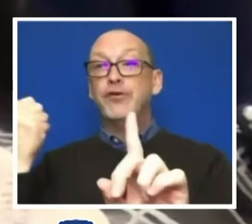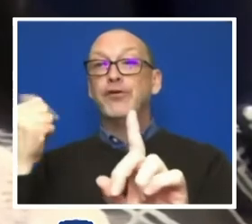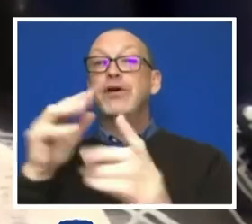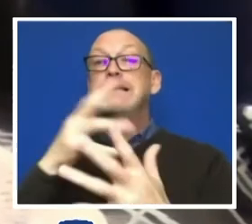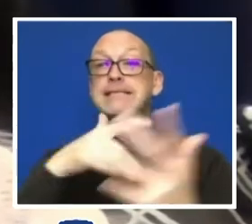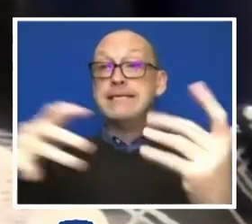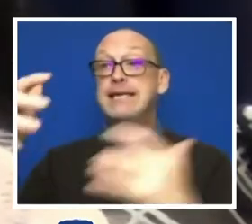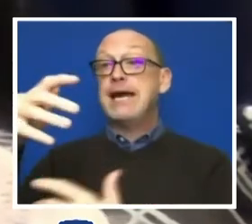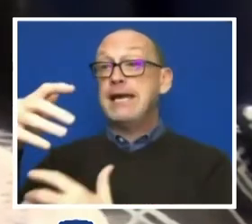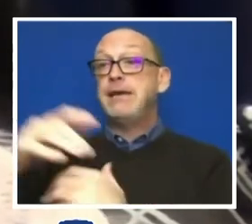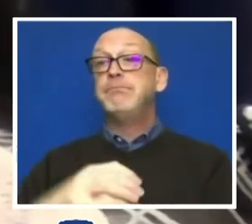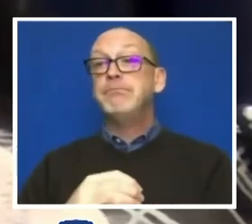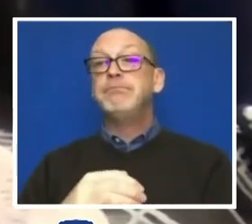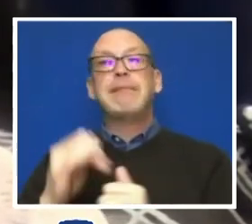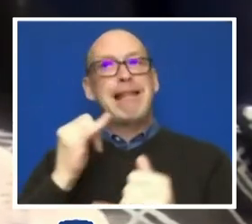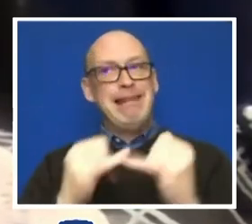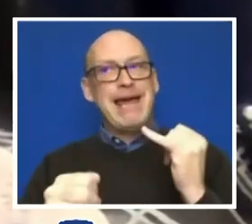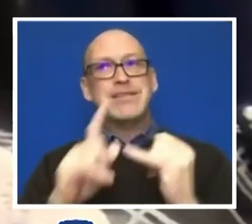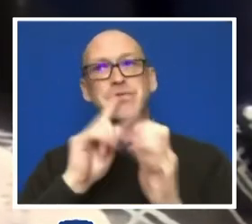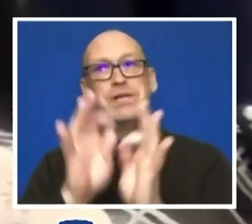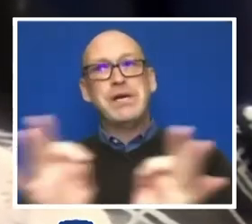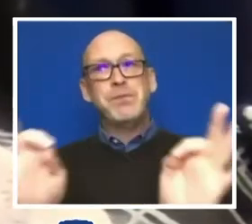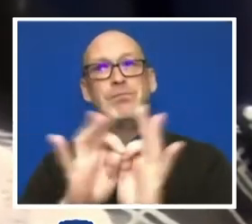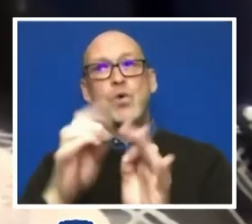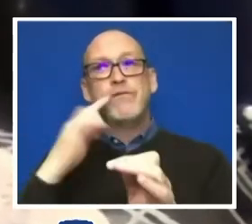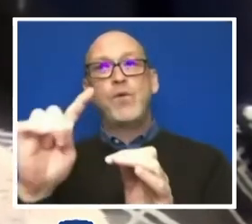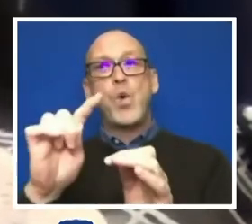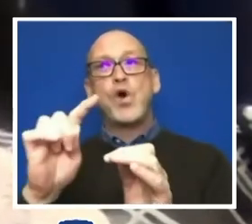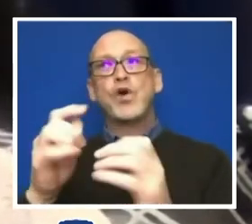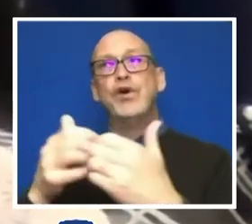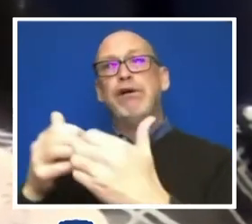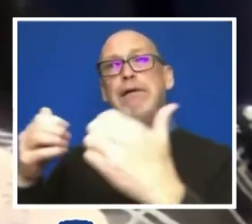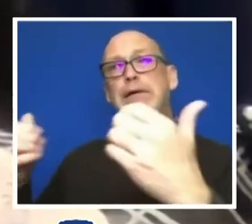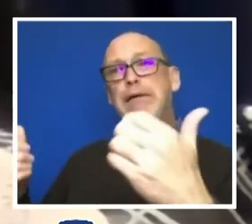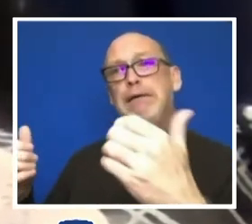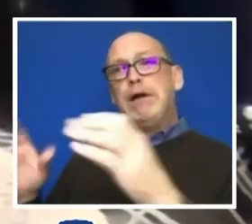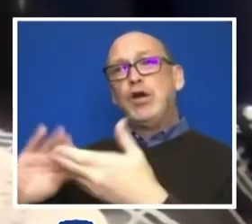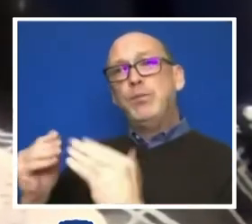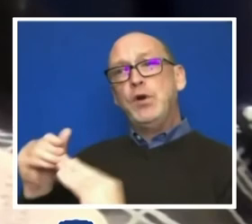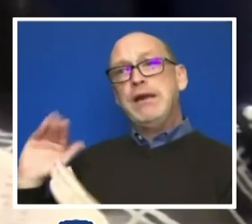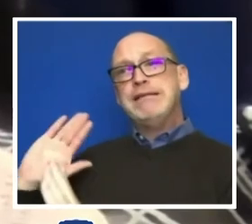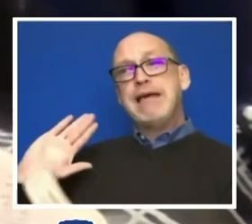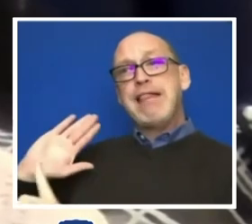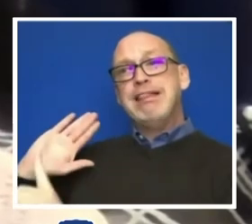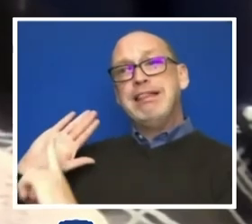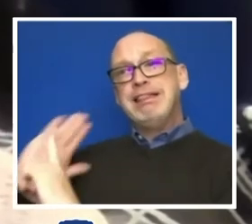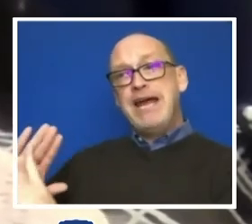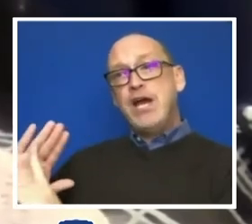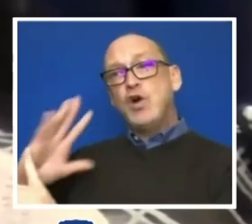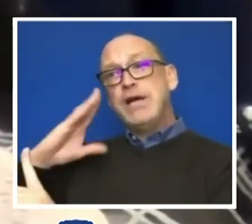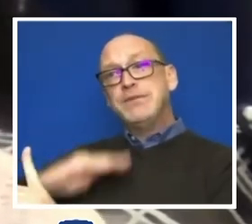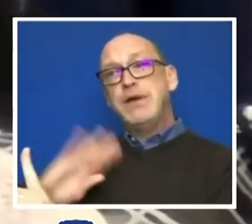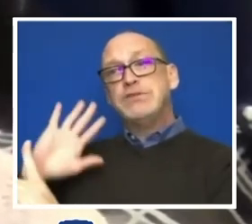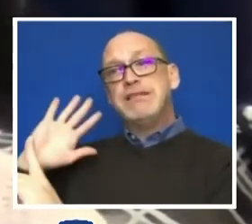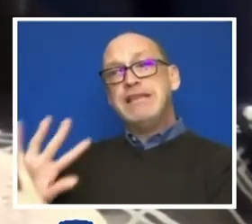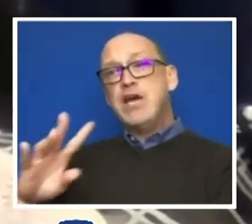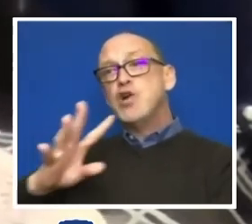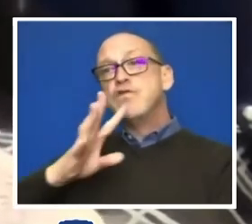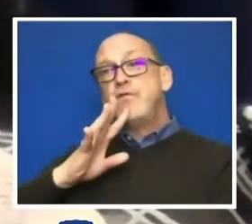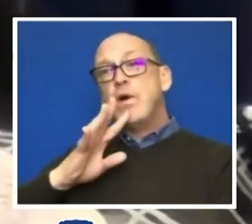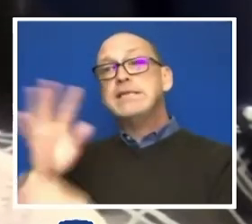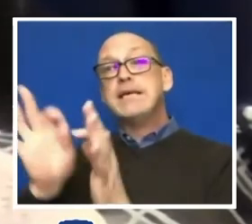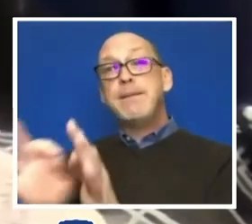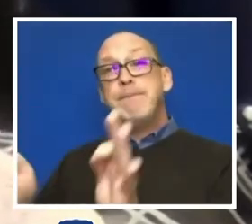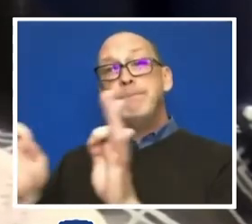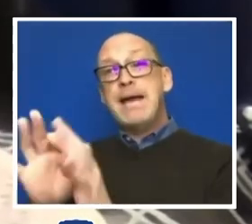And, lastly, it's really important for marginalized communities to know especially that their voices and experiences matter and that the harm done to them is